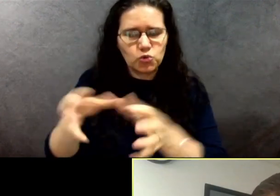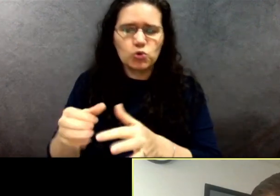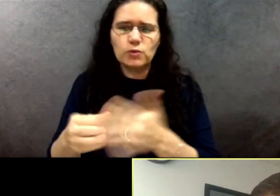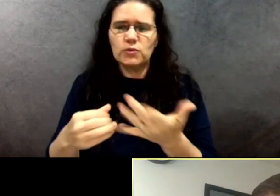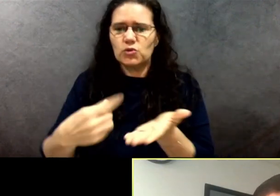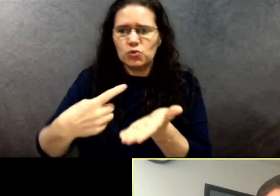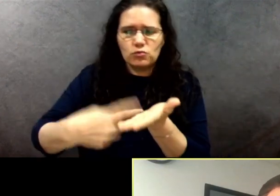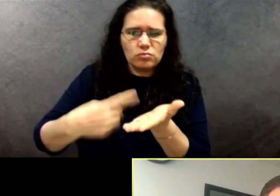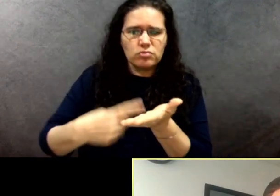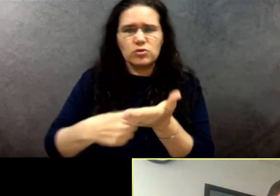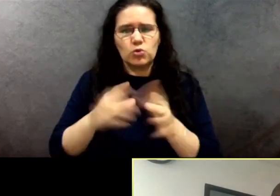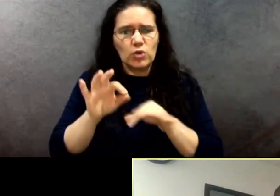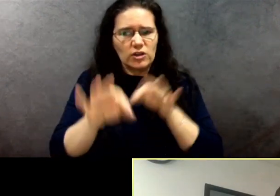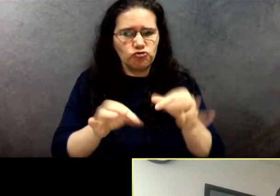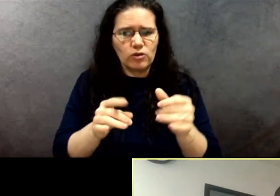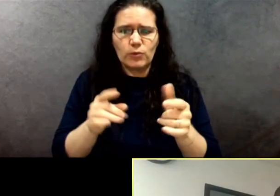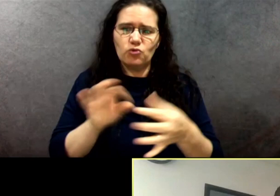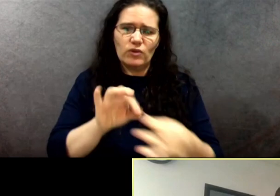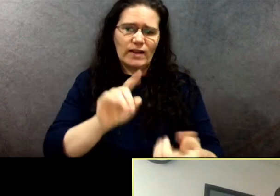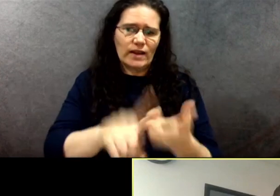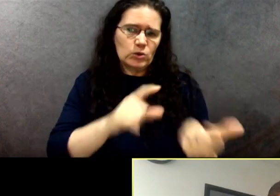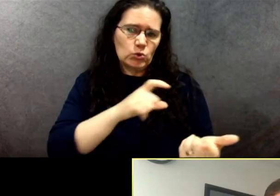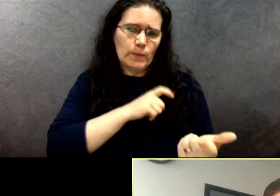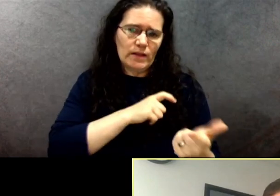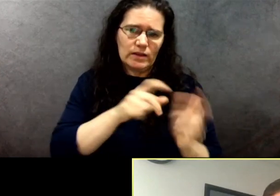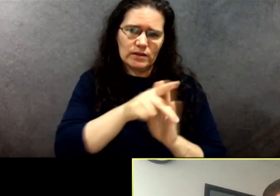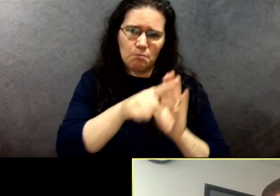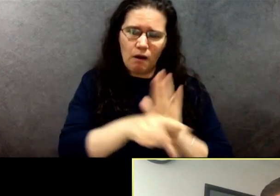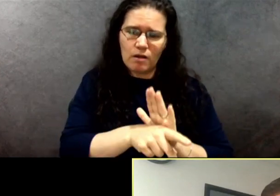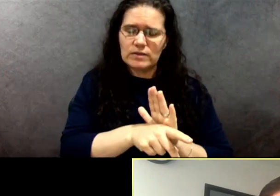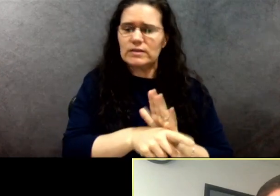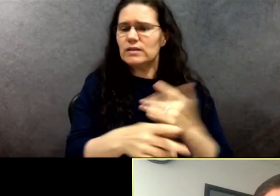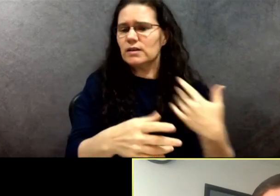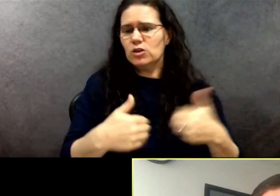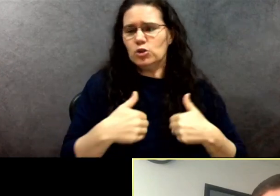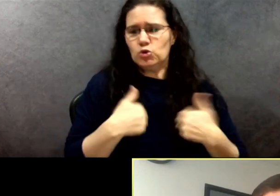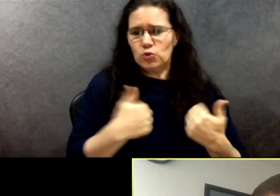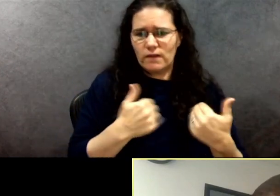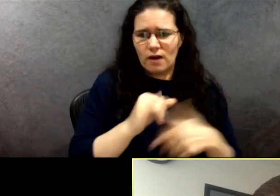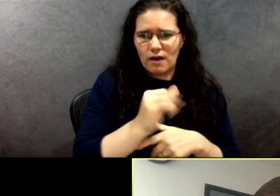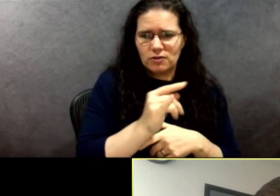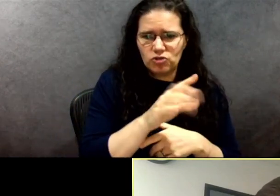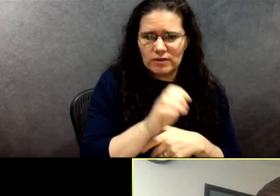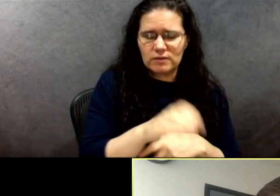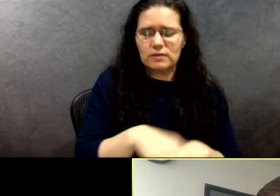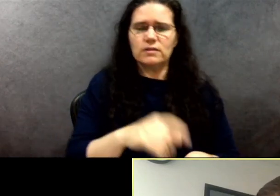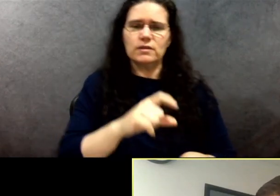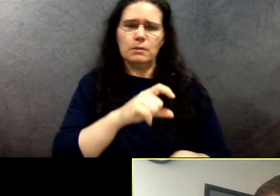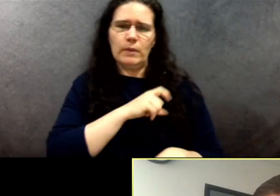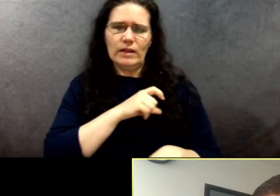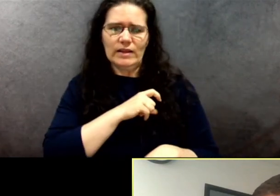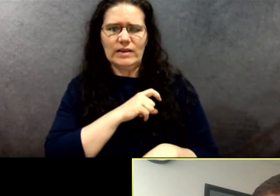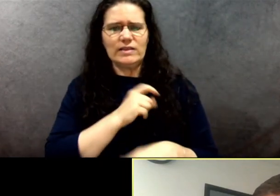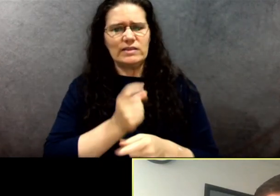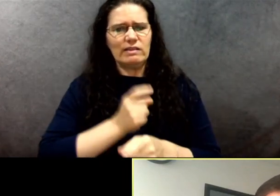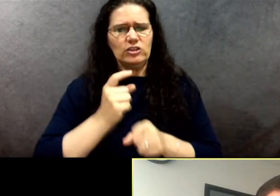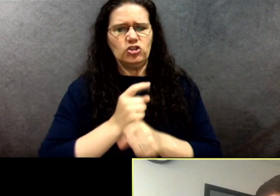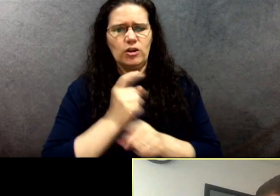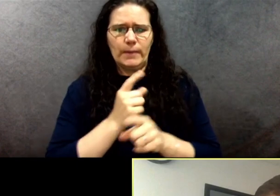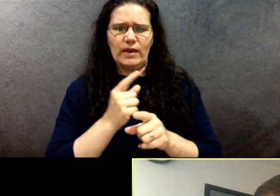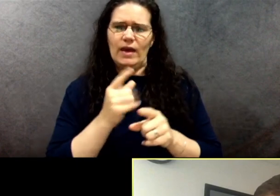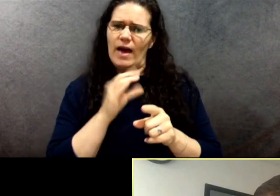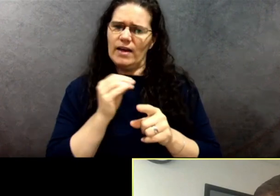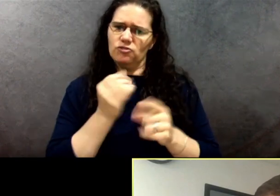police policy, whether it is juvenile justice, police legitimacy and transparency, use of force issues,